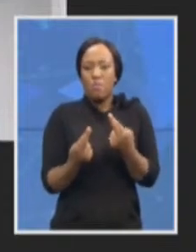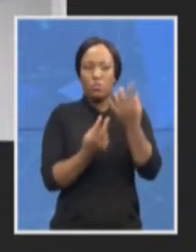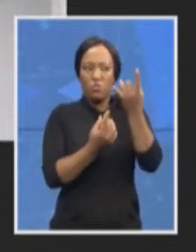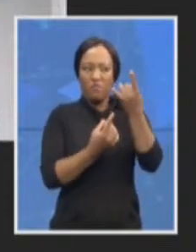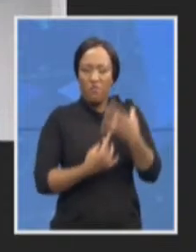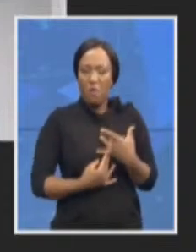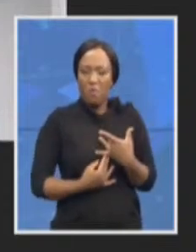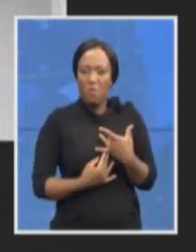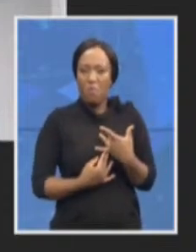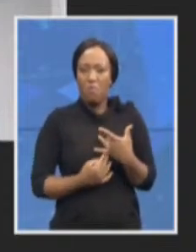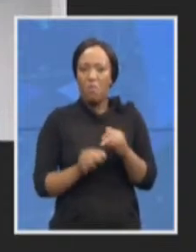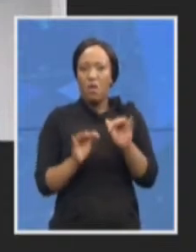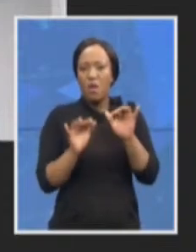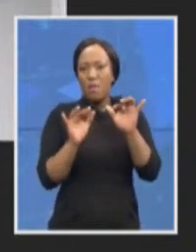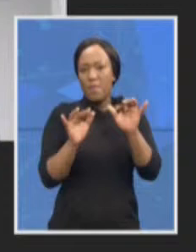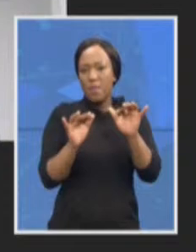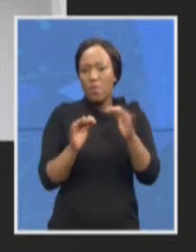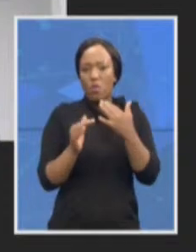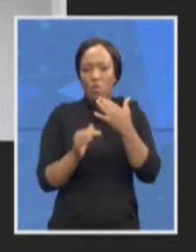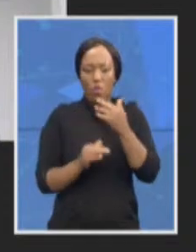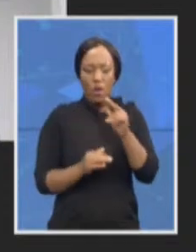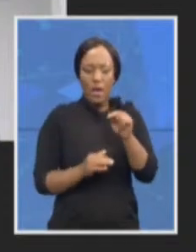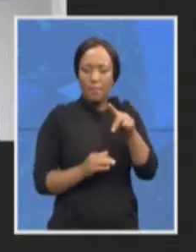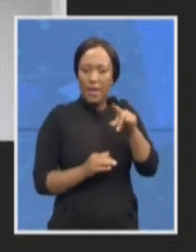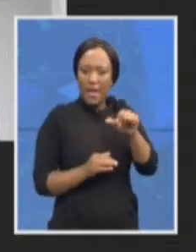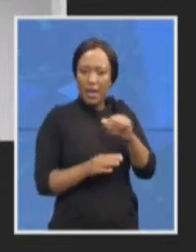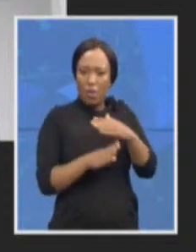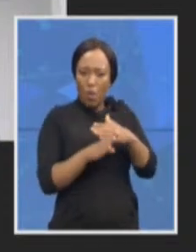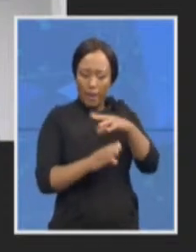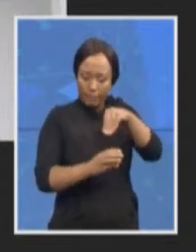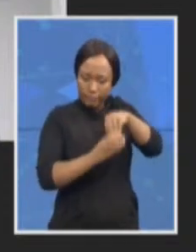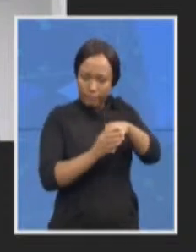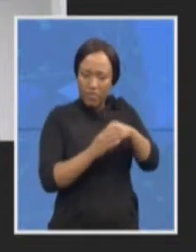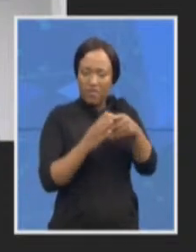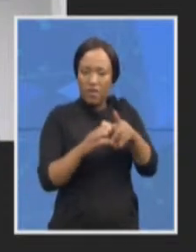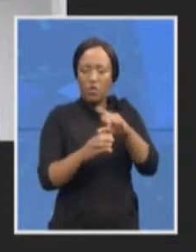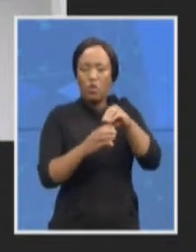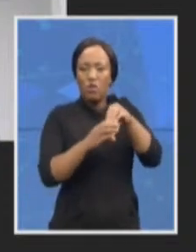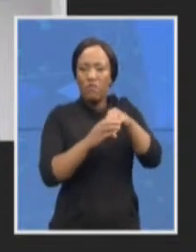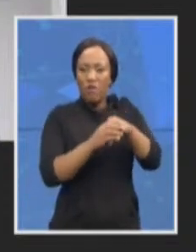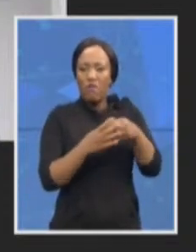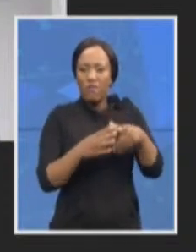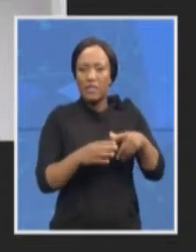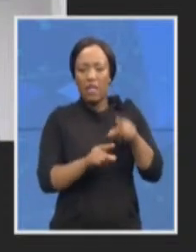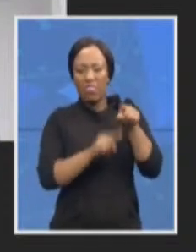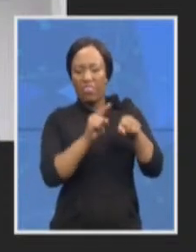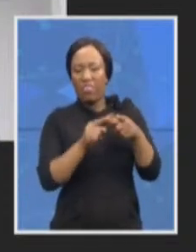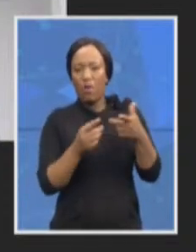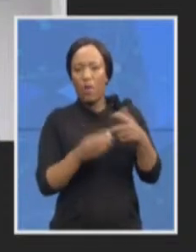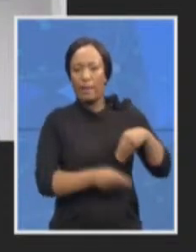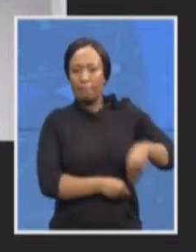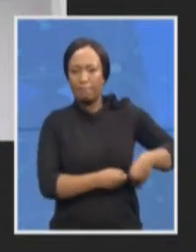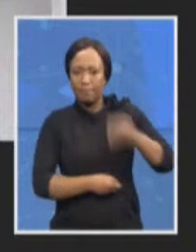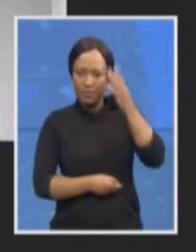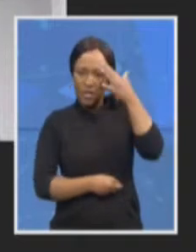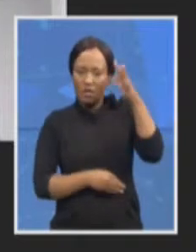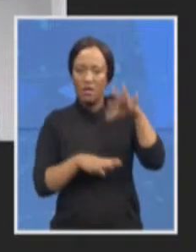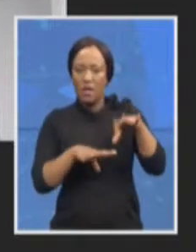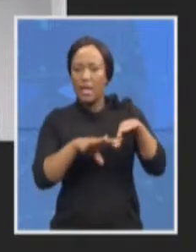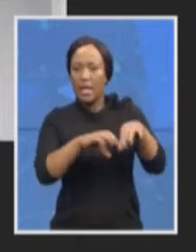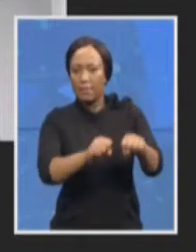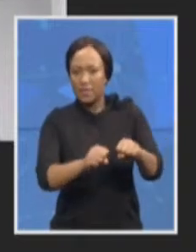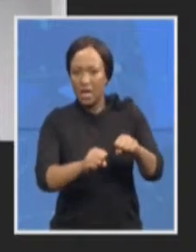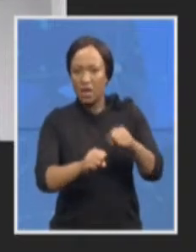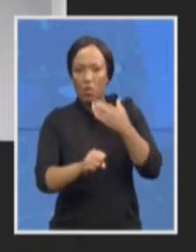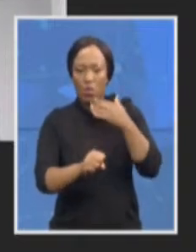who were involved or were implicated in state capture are still there and how many disciplinary cases maybe